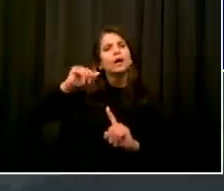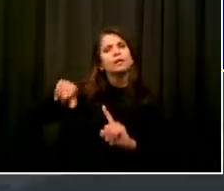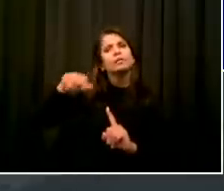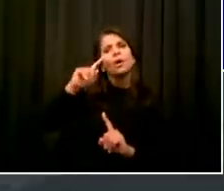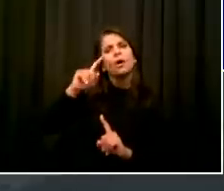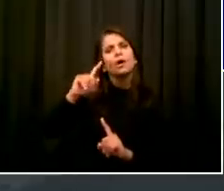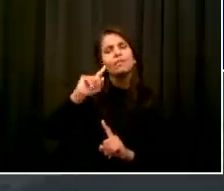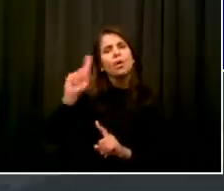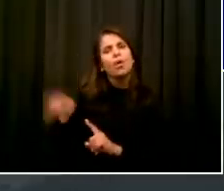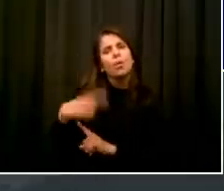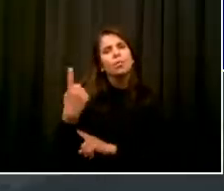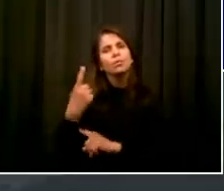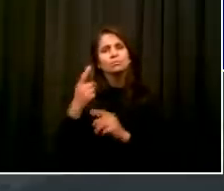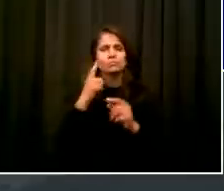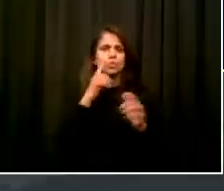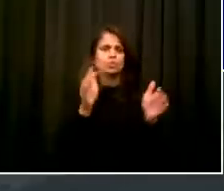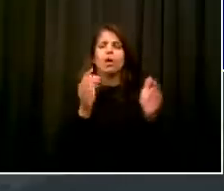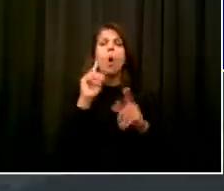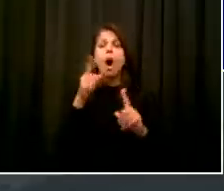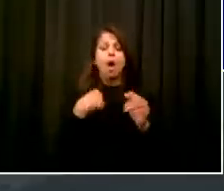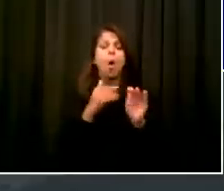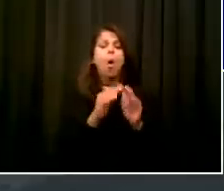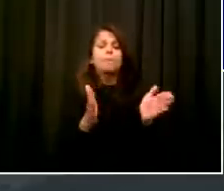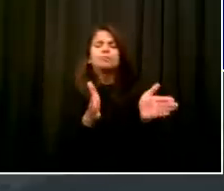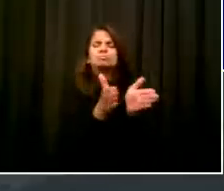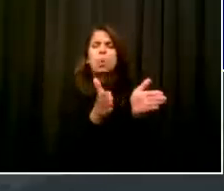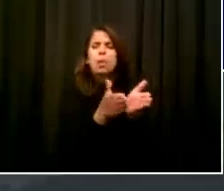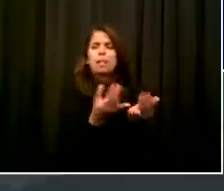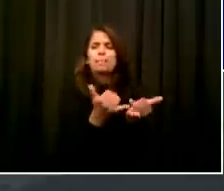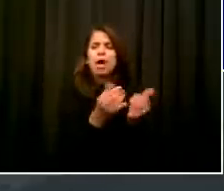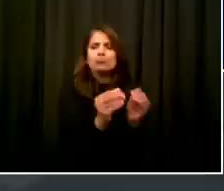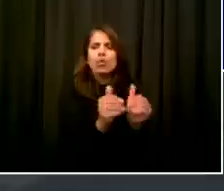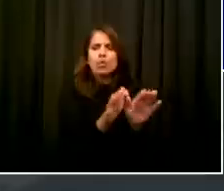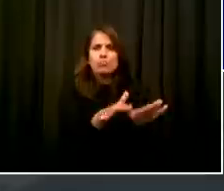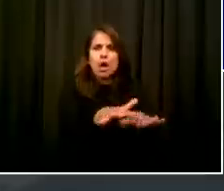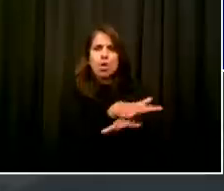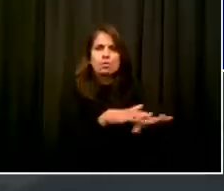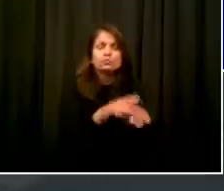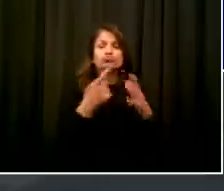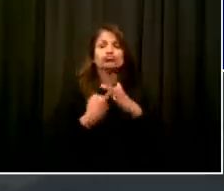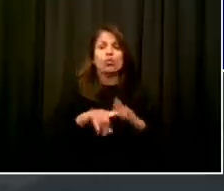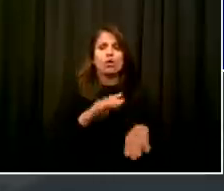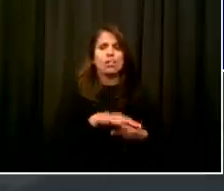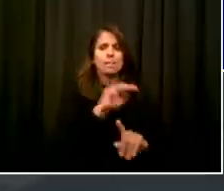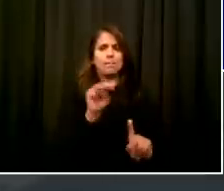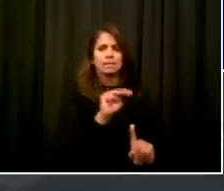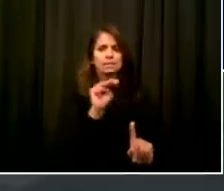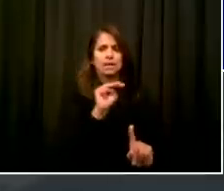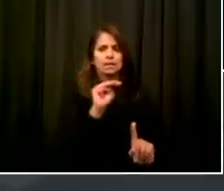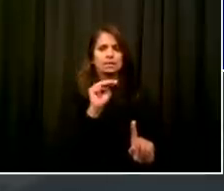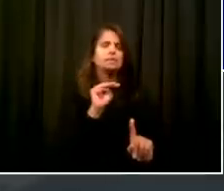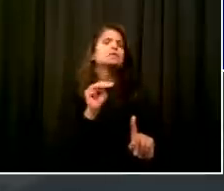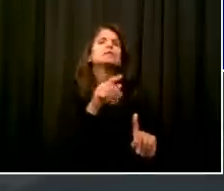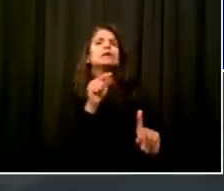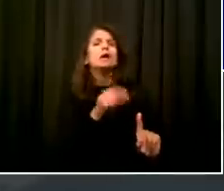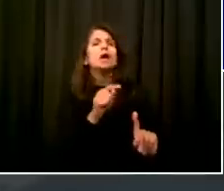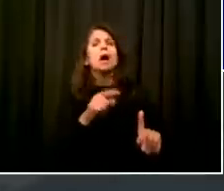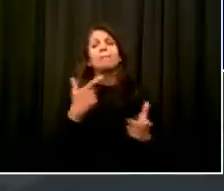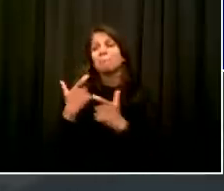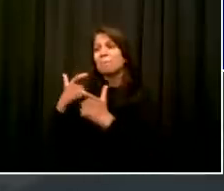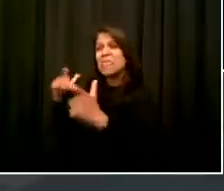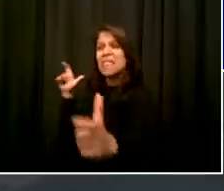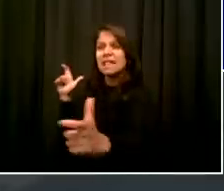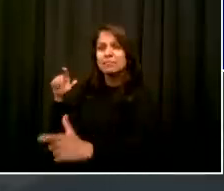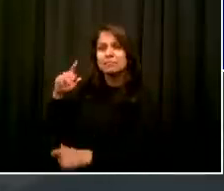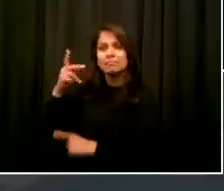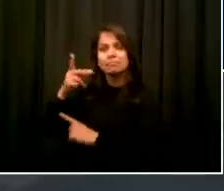I know what it feels like as a parent to have young kids and to deal with all the challenges every parent deals with, especially if